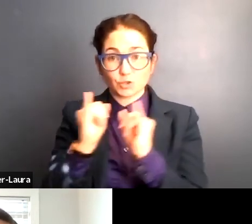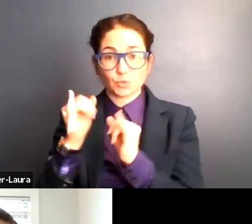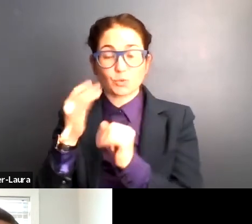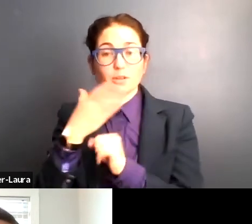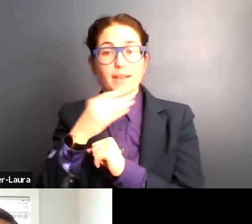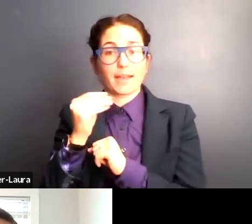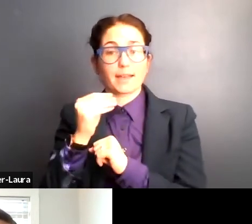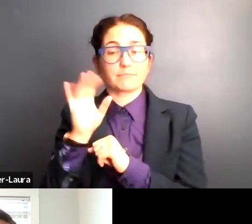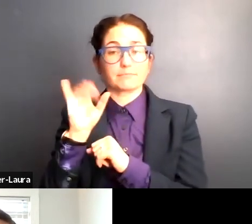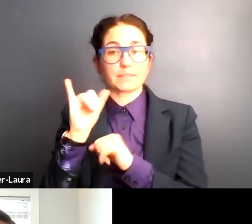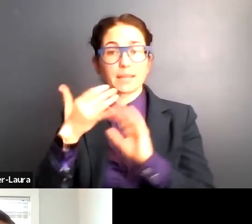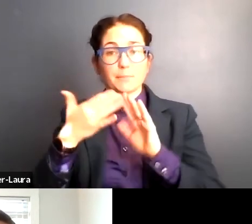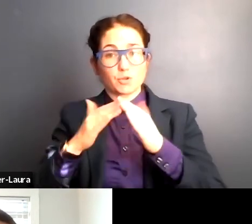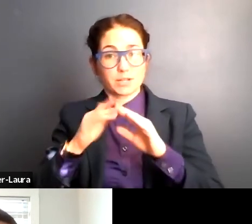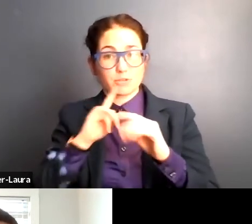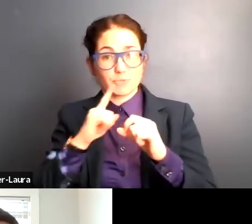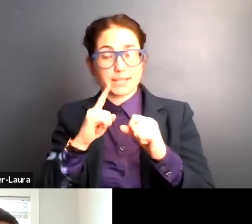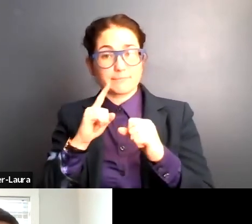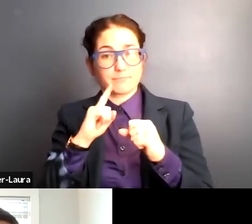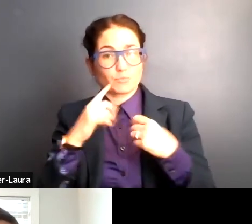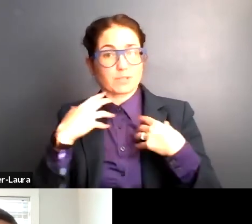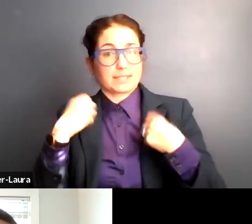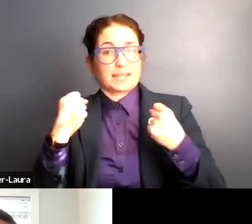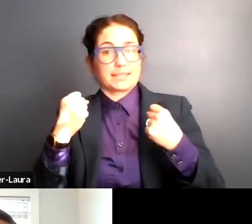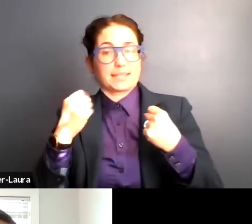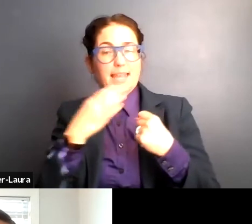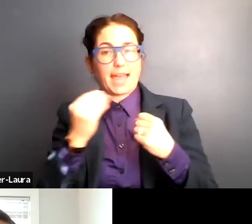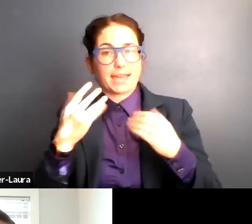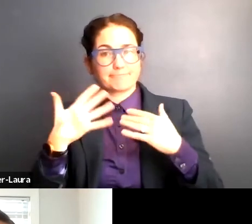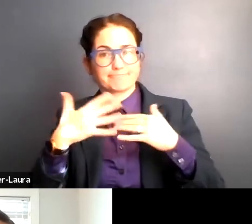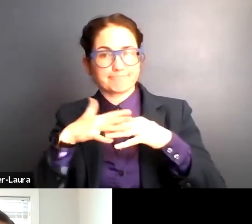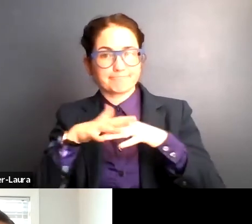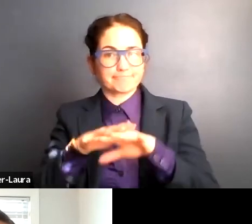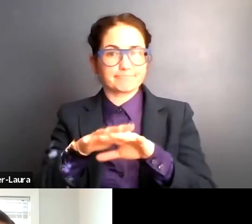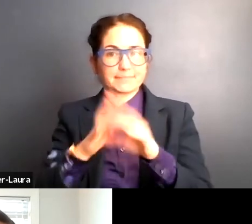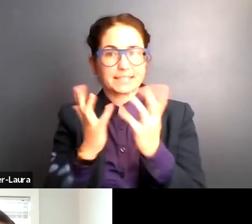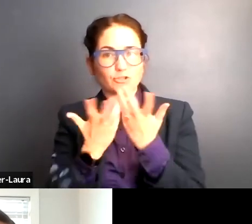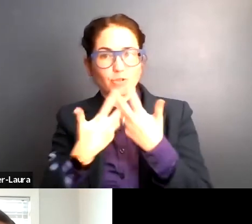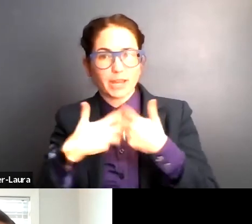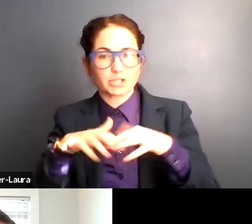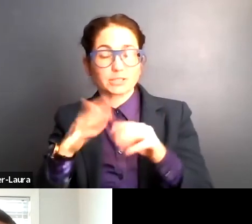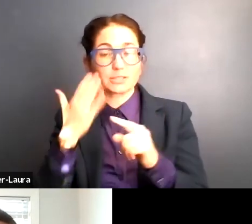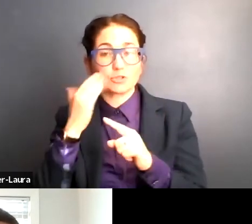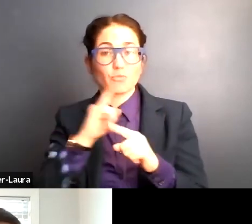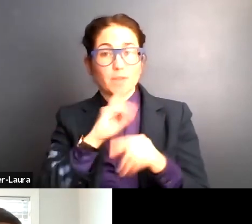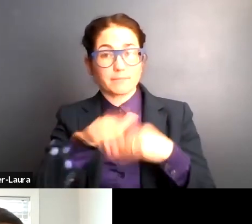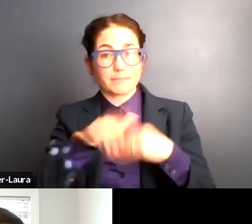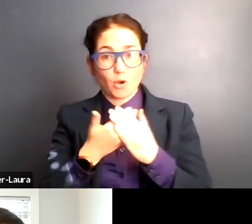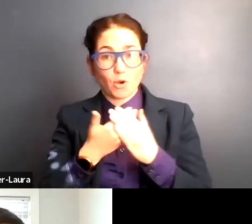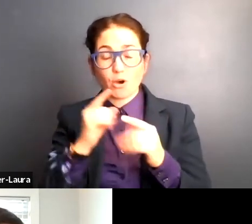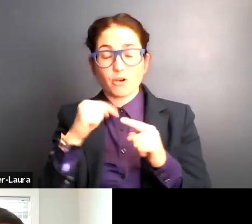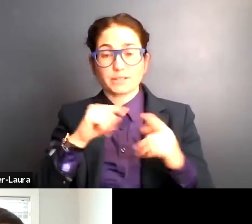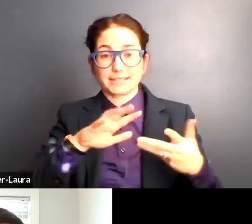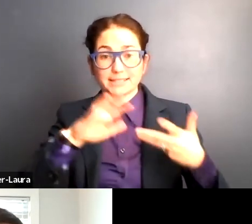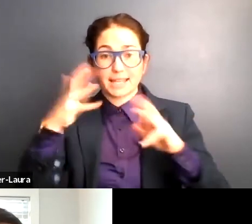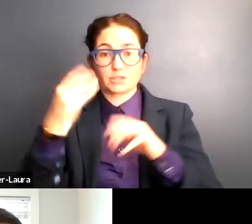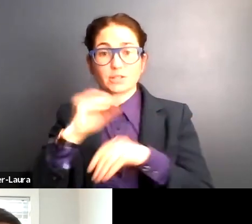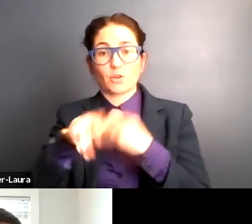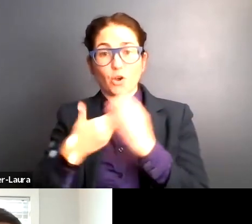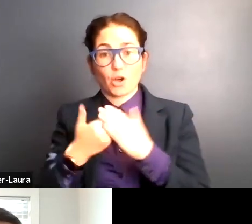and integration. And that has to do with all disasters and all emergencies.